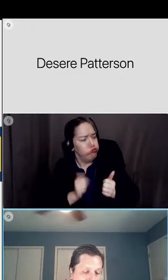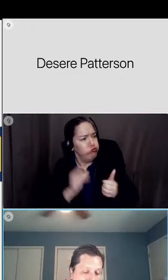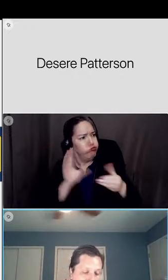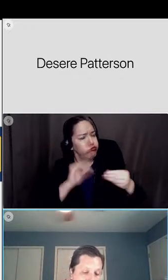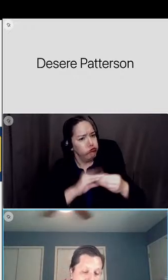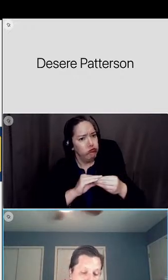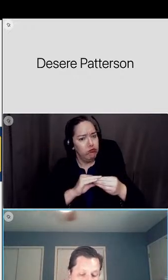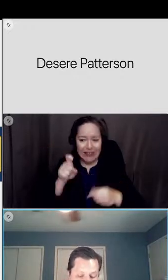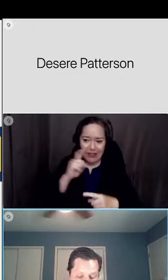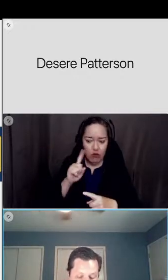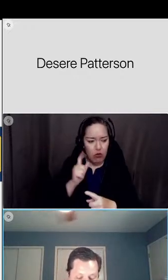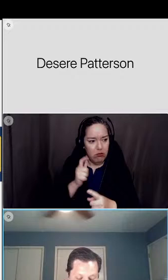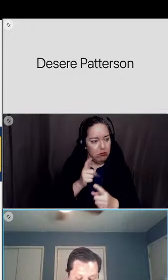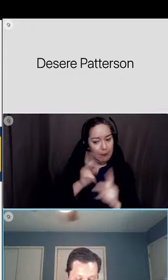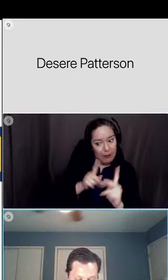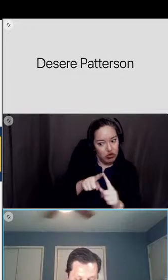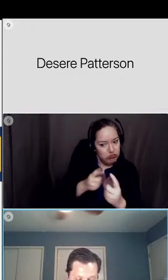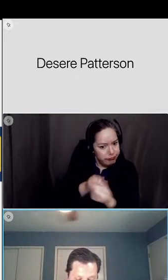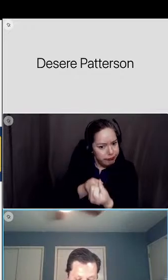uh themselves